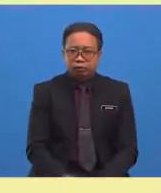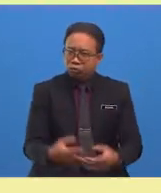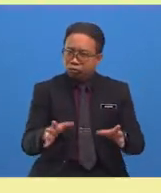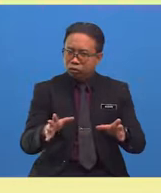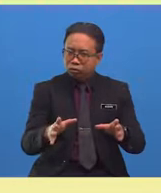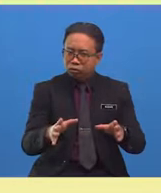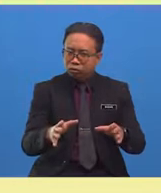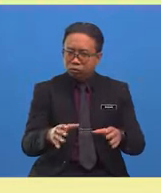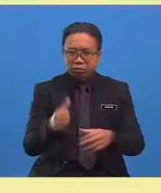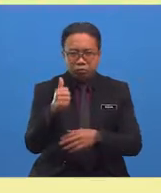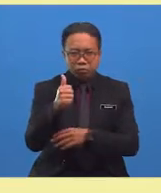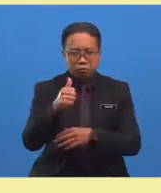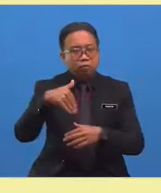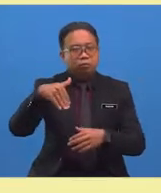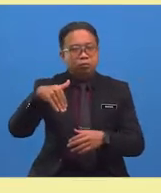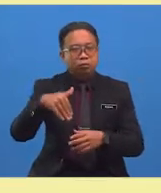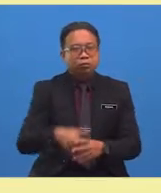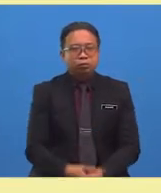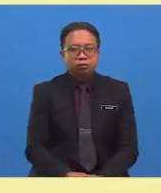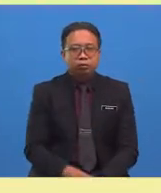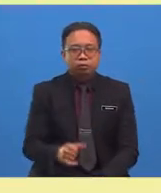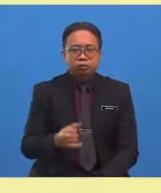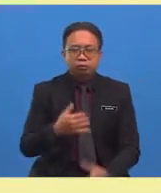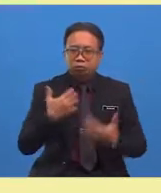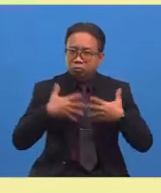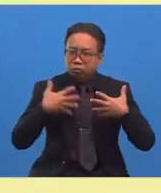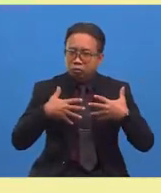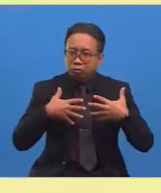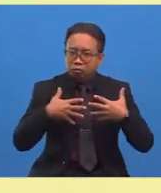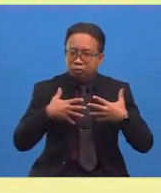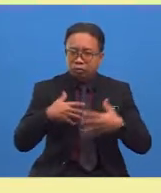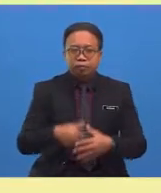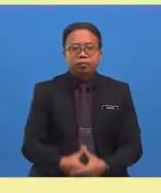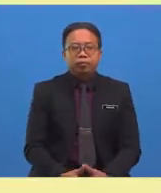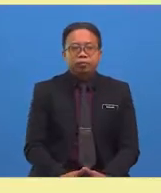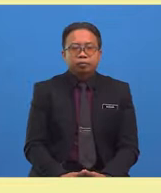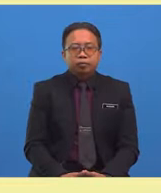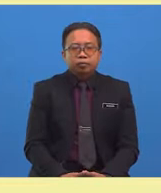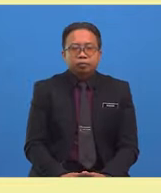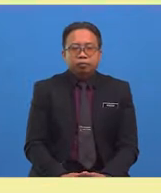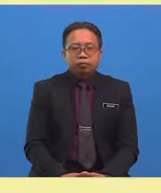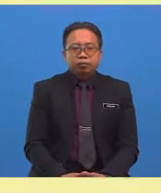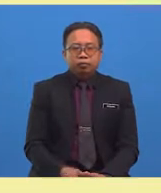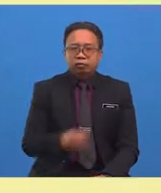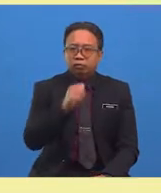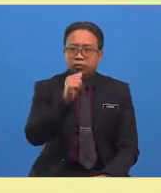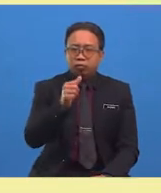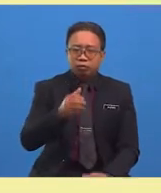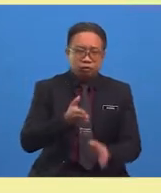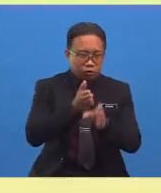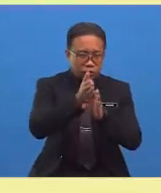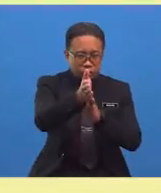am afraid we have not because it is not in a straight line. This is exciting, isn't it?